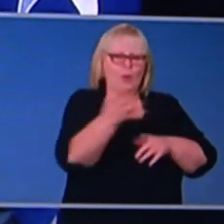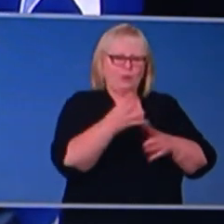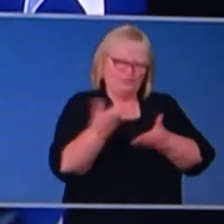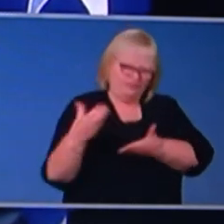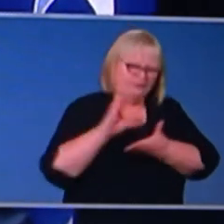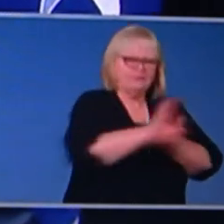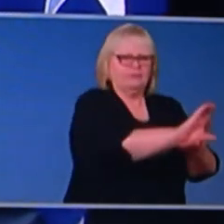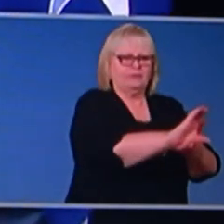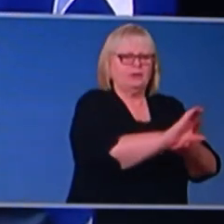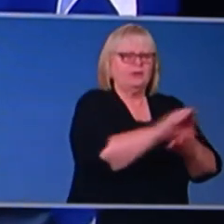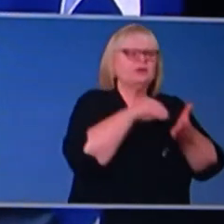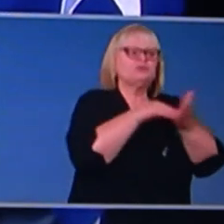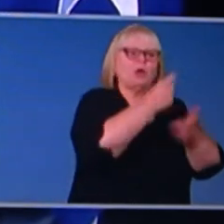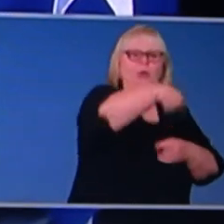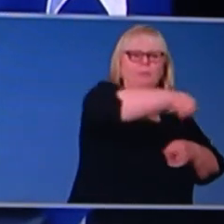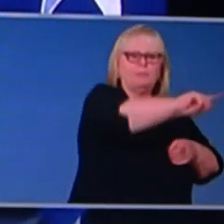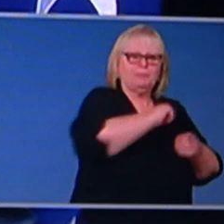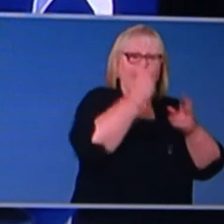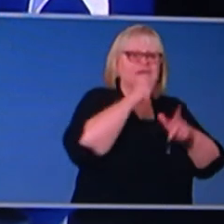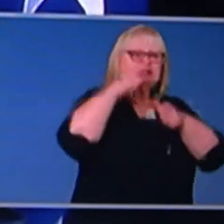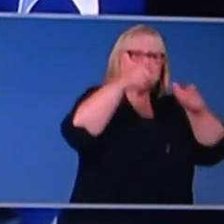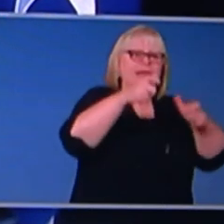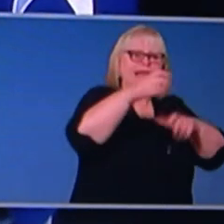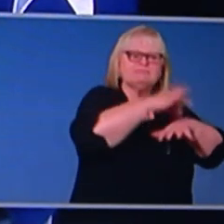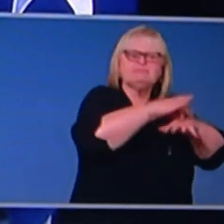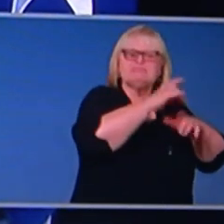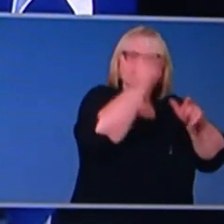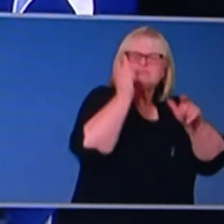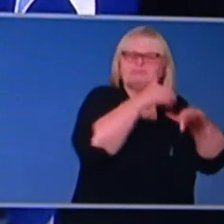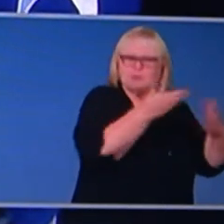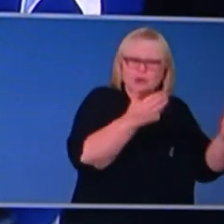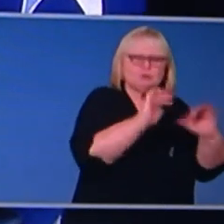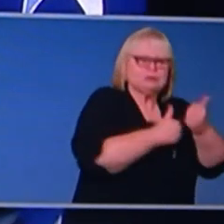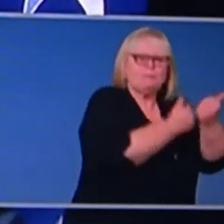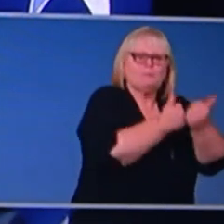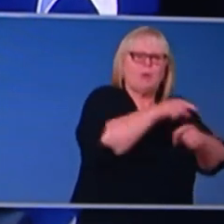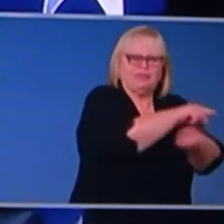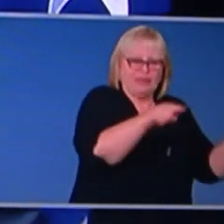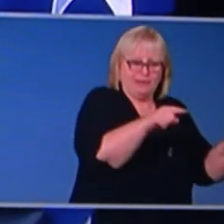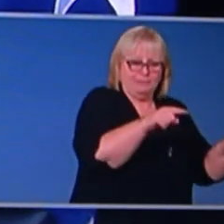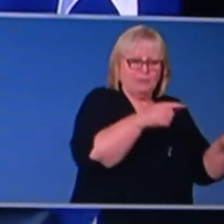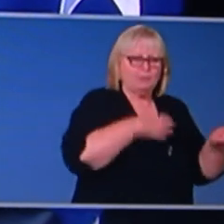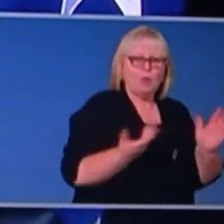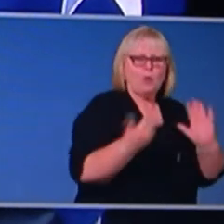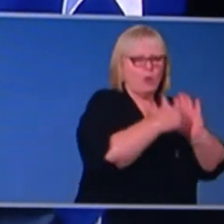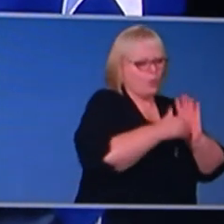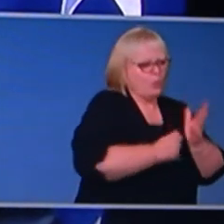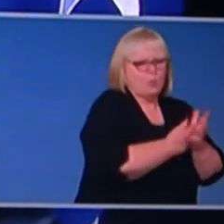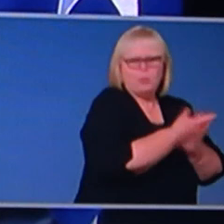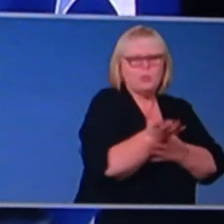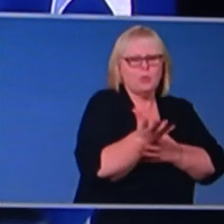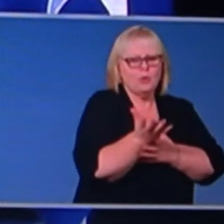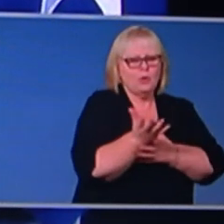to facilities all around the country to support them in the cost that they are incurring to